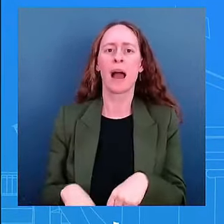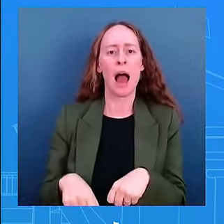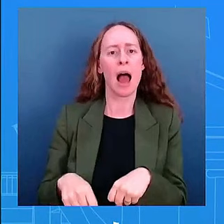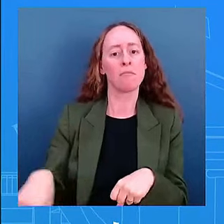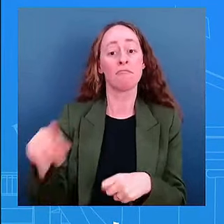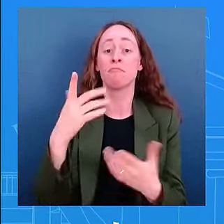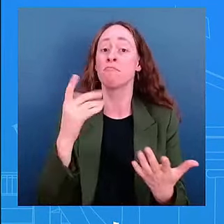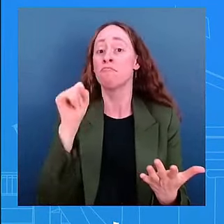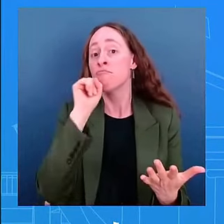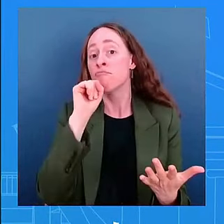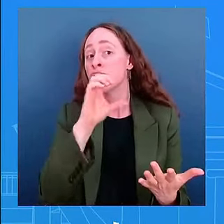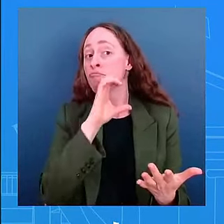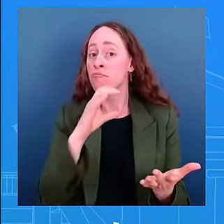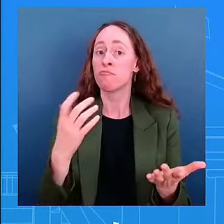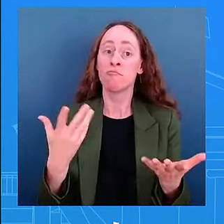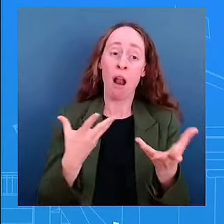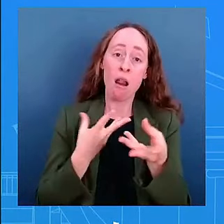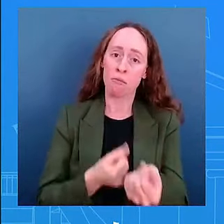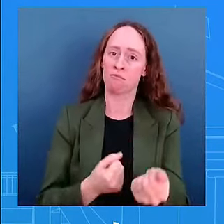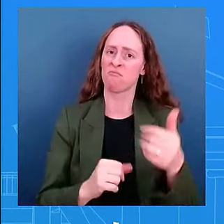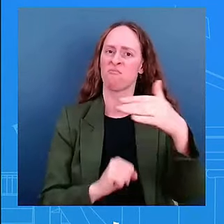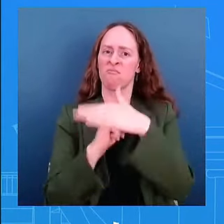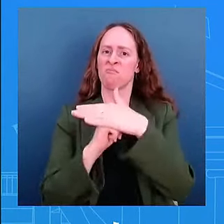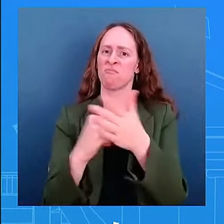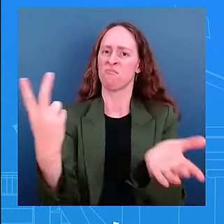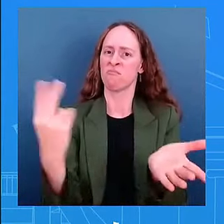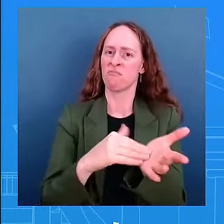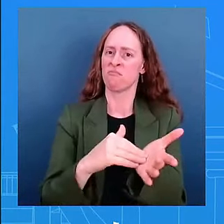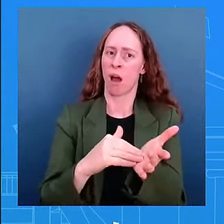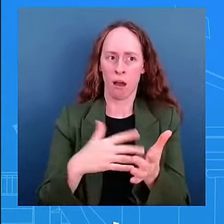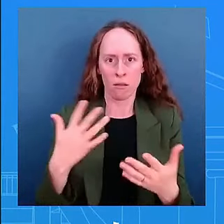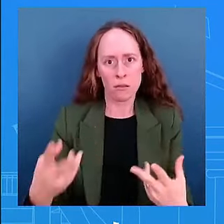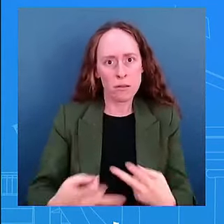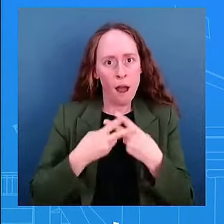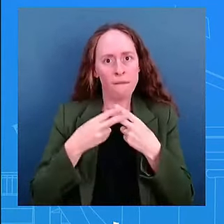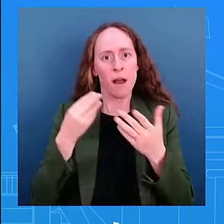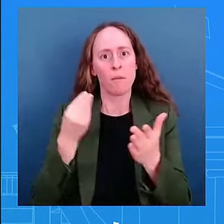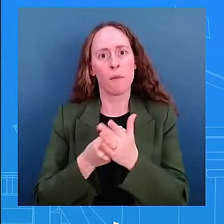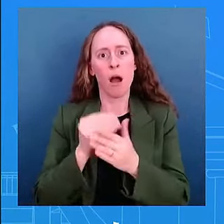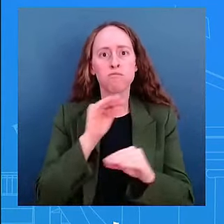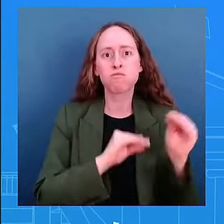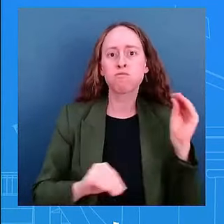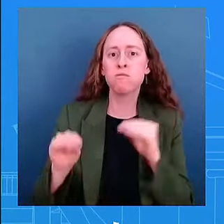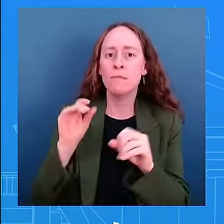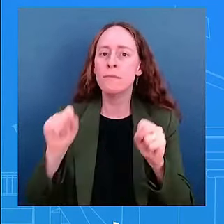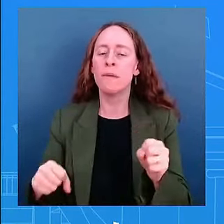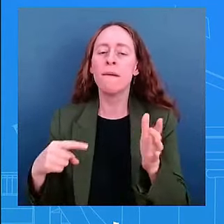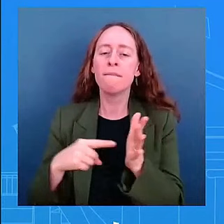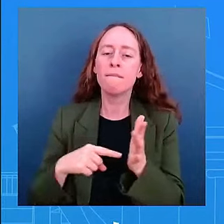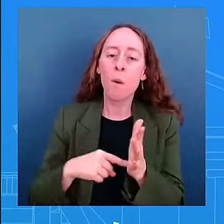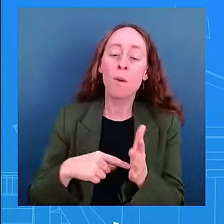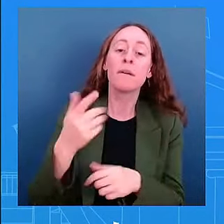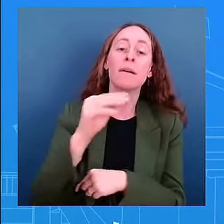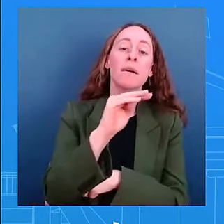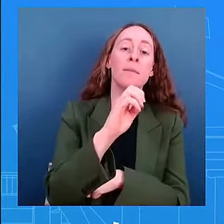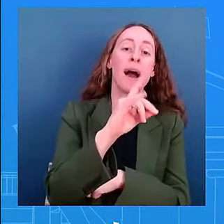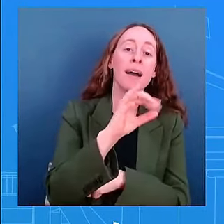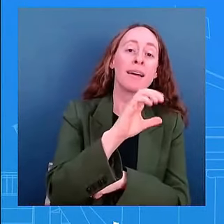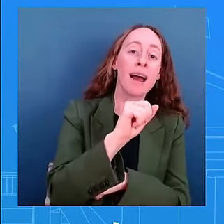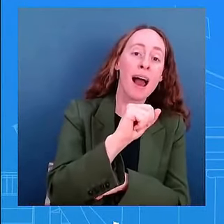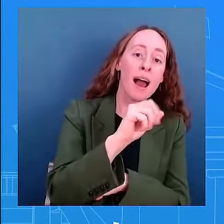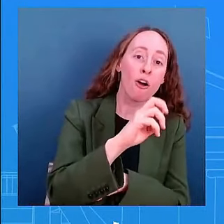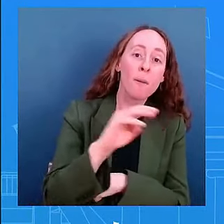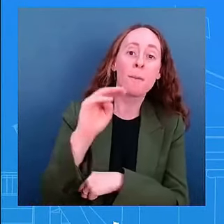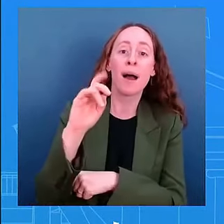annually and provides medicaid and medicare beneficiaries with free vaccines and under president biden and vice